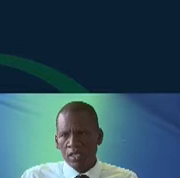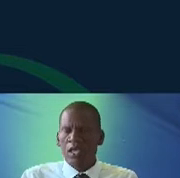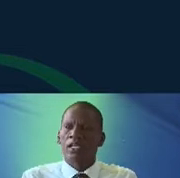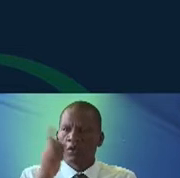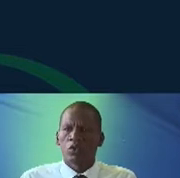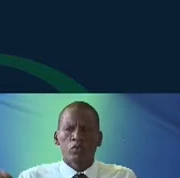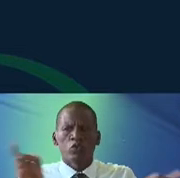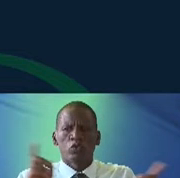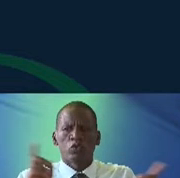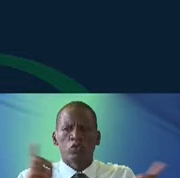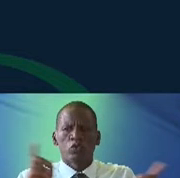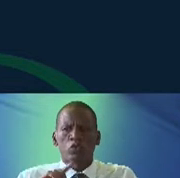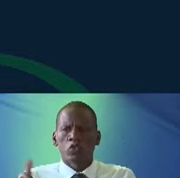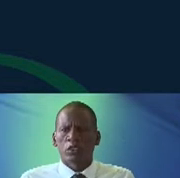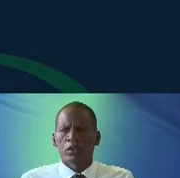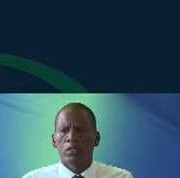she said, we shouldn't